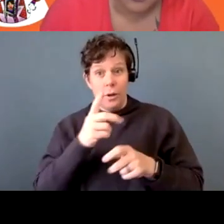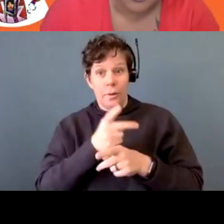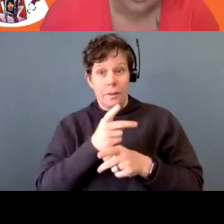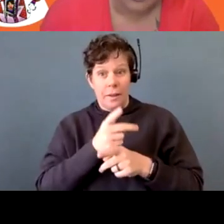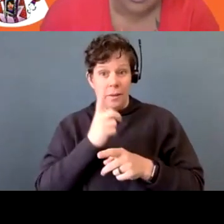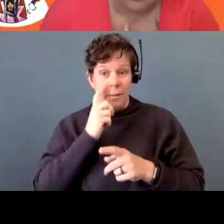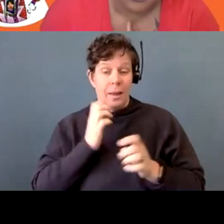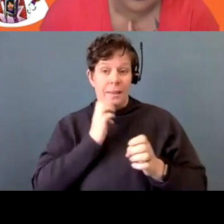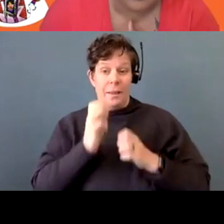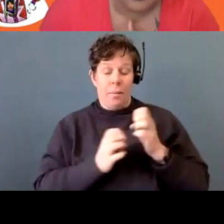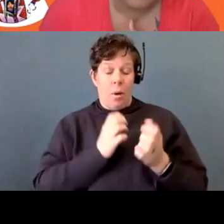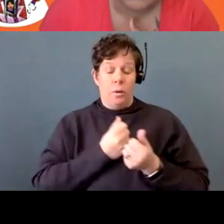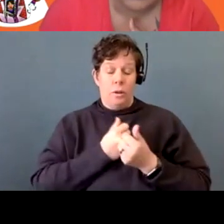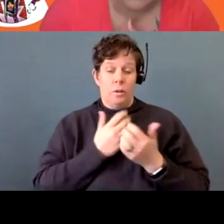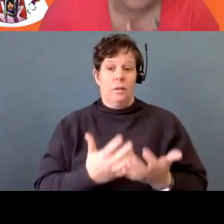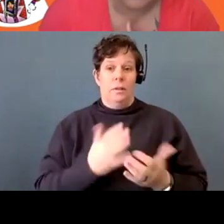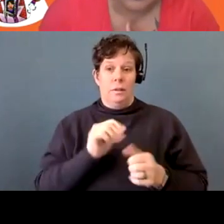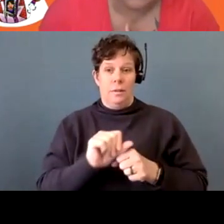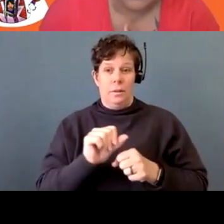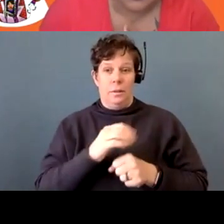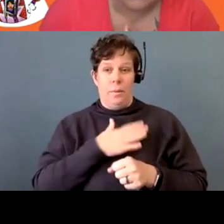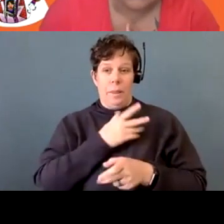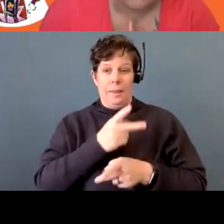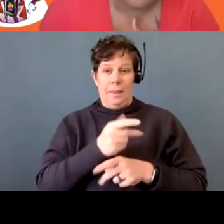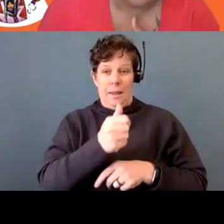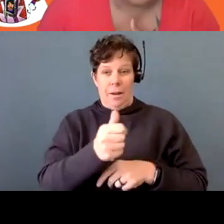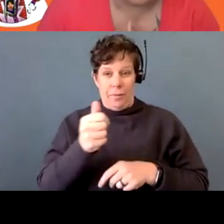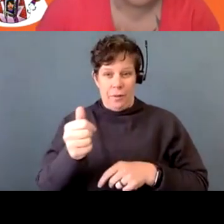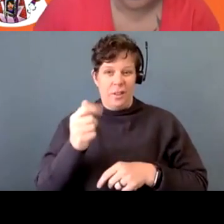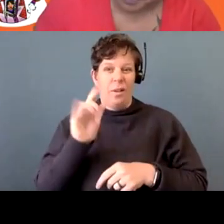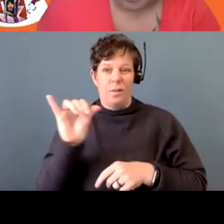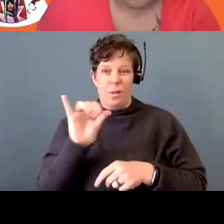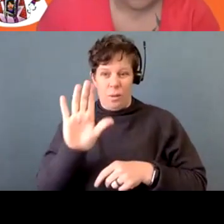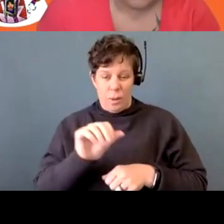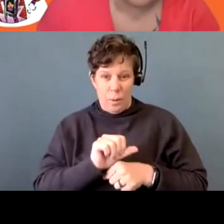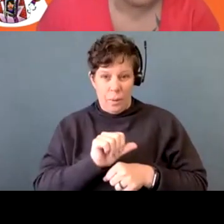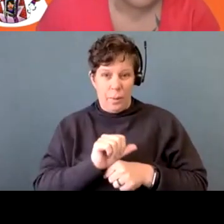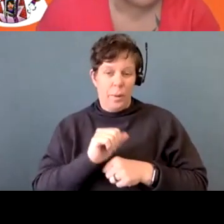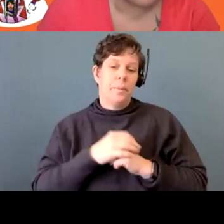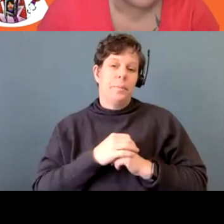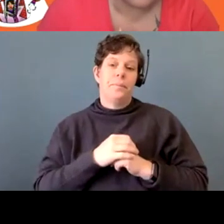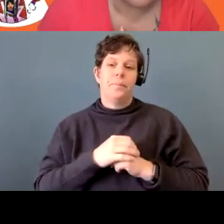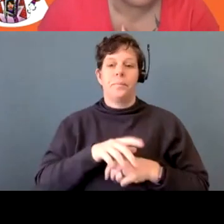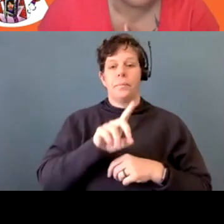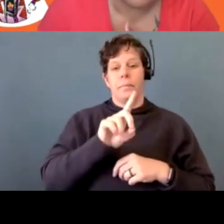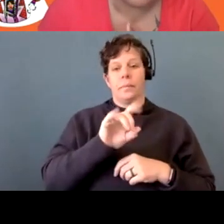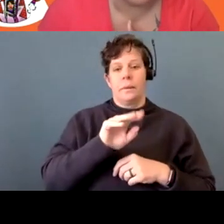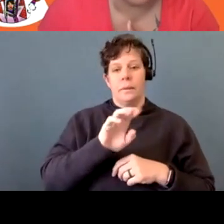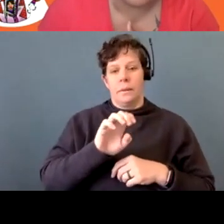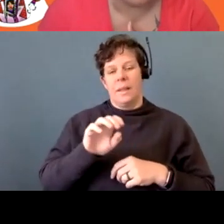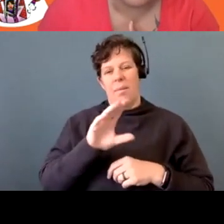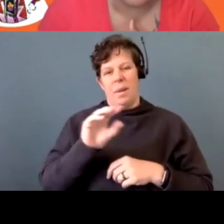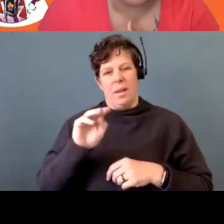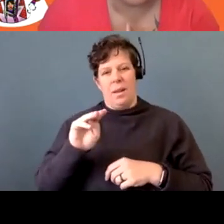it is emotionally draining work. So please take care of yourselves in that. Um, Debbie and Marlene, if you can,